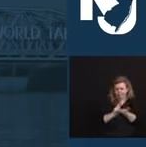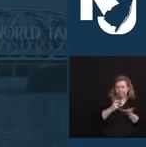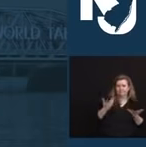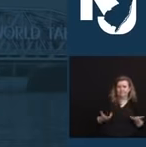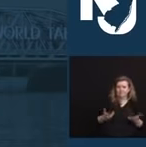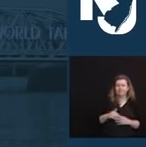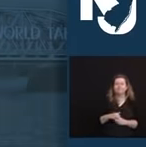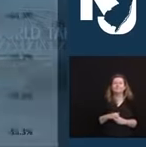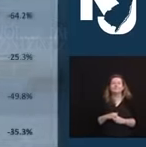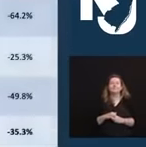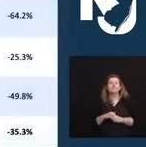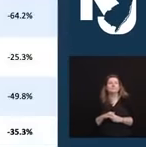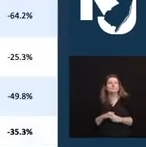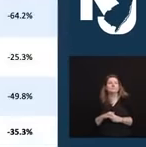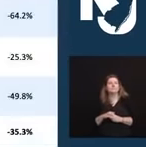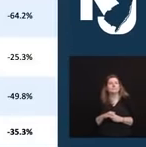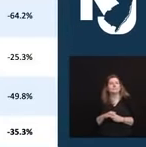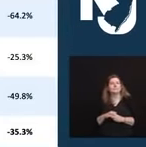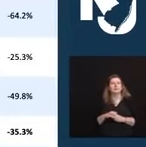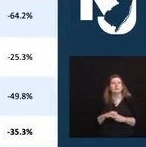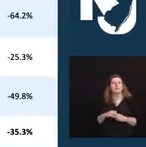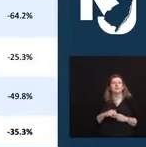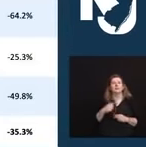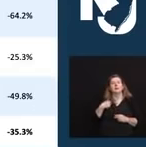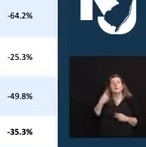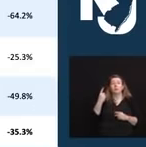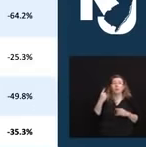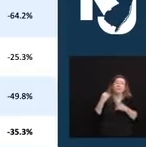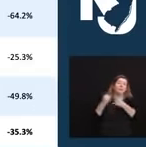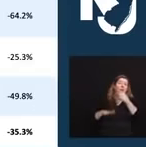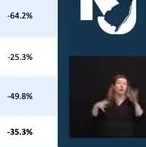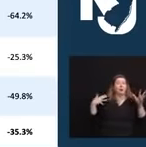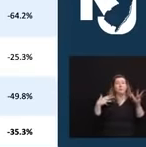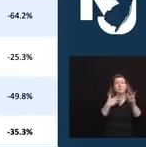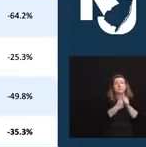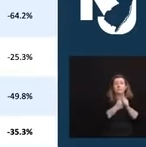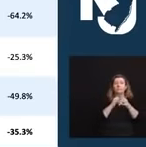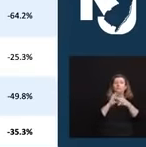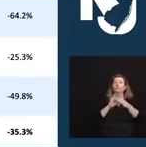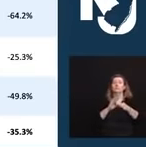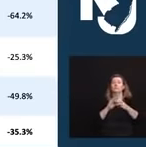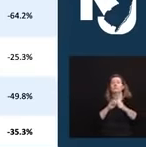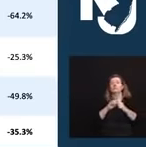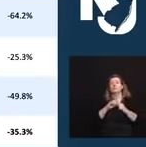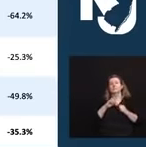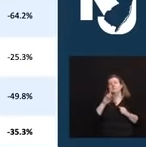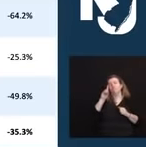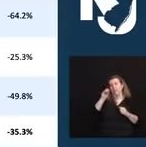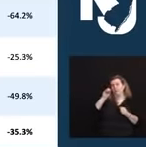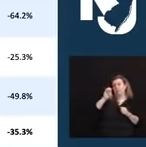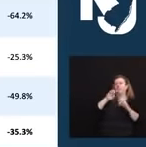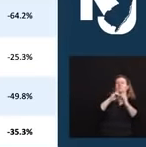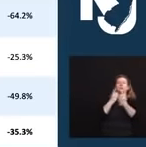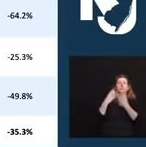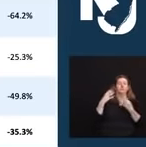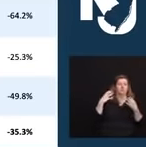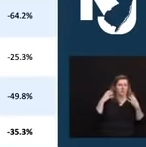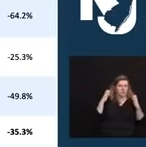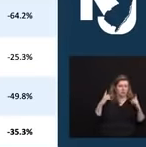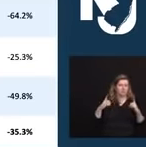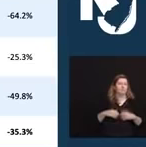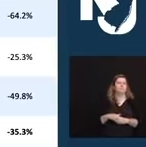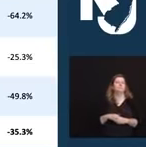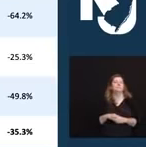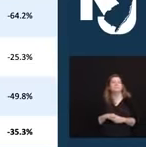We also have one final update for the year on the efforts of the Department of Education to close the digital divide